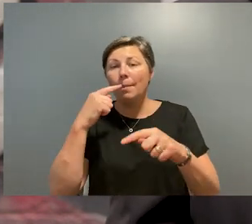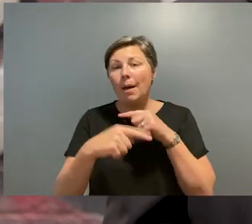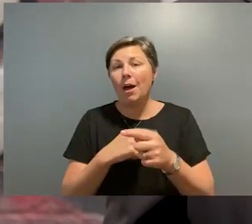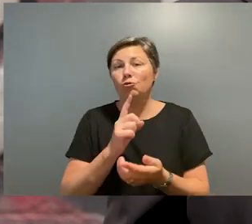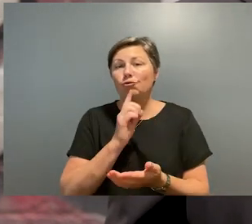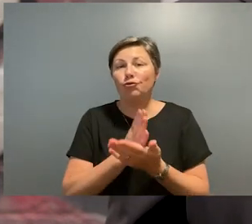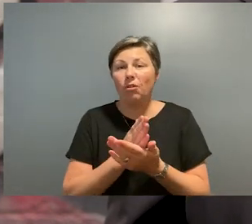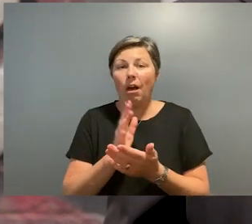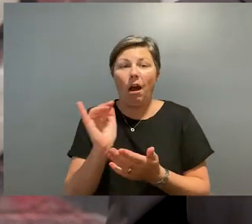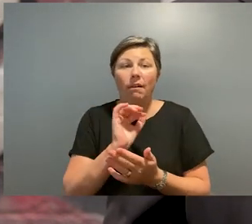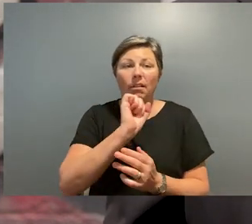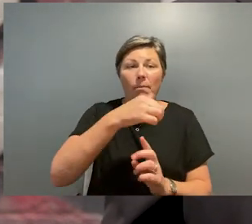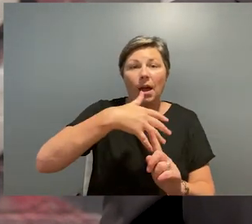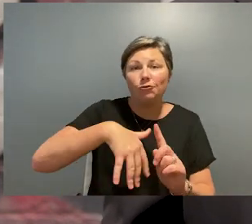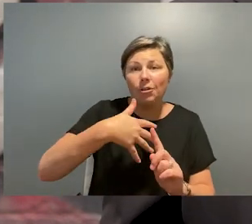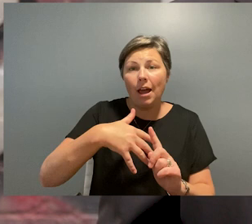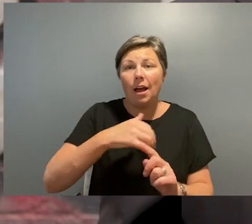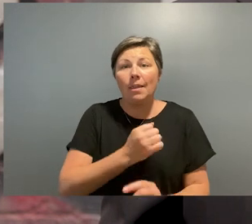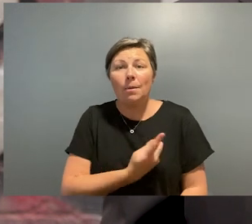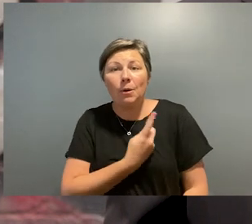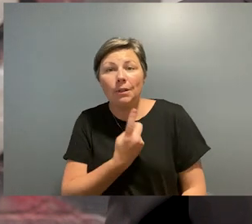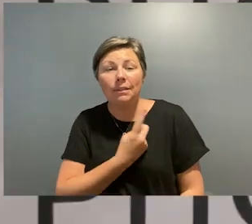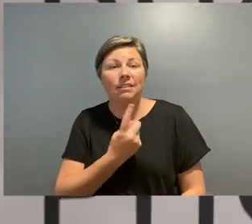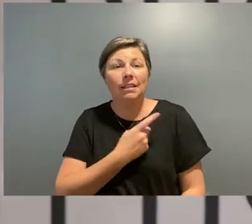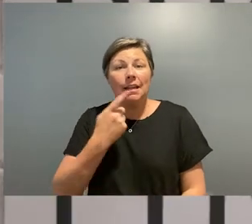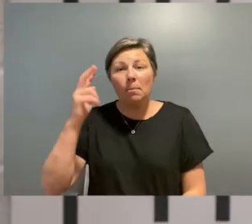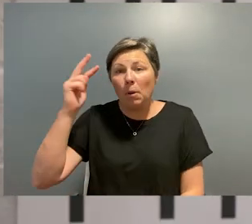and lived experience to this critical and timely topic